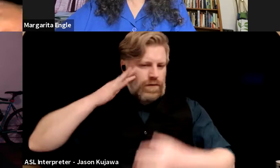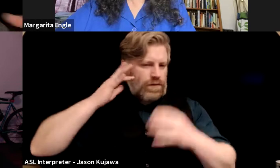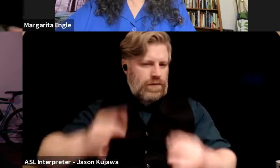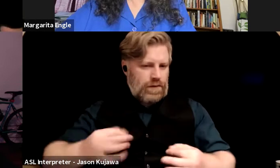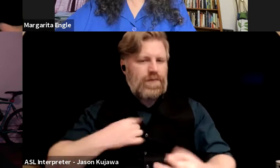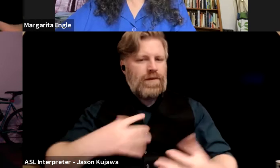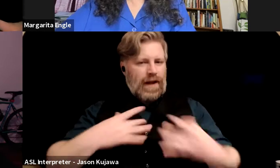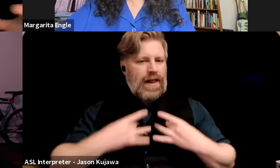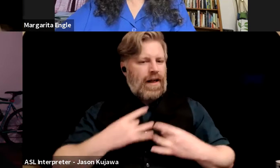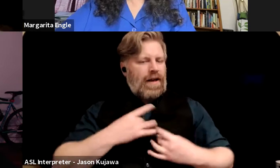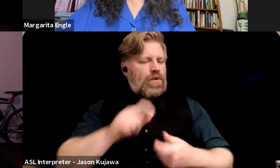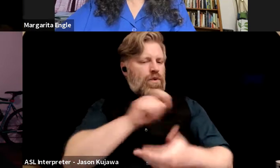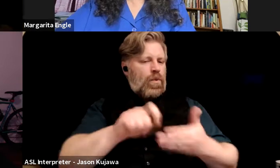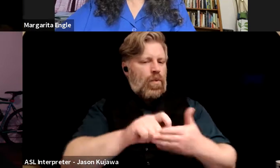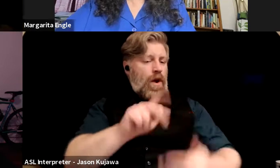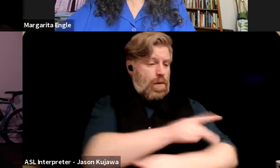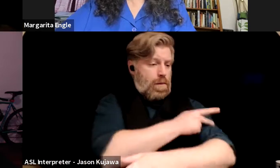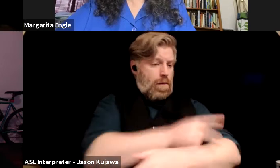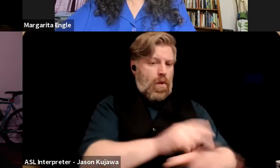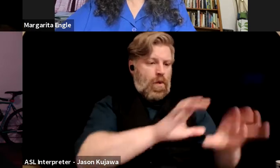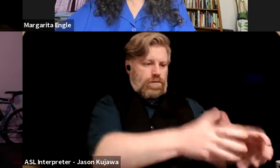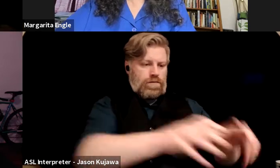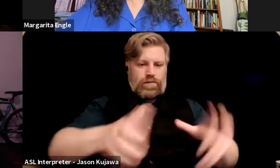that link together to tell a broader story.